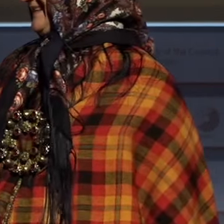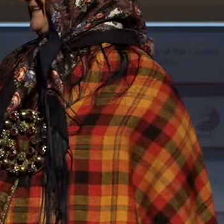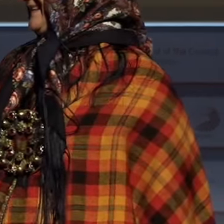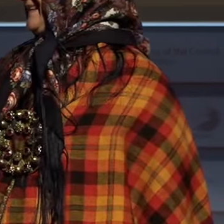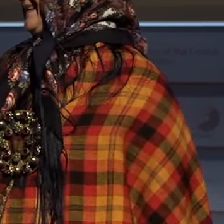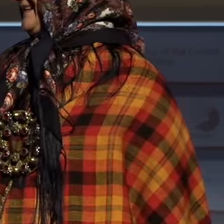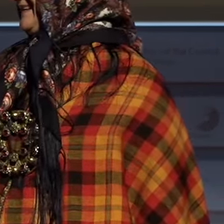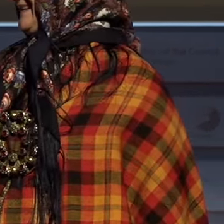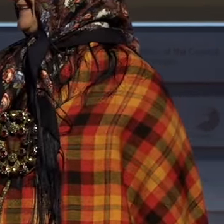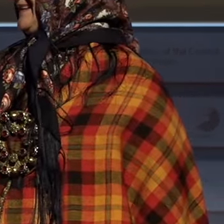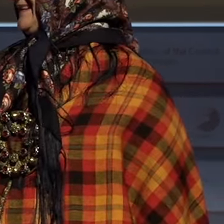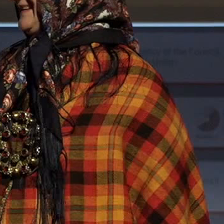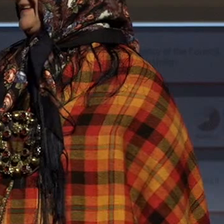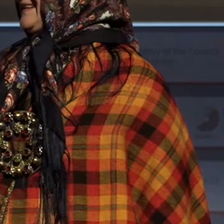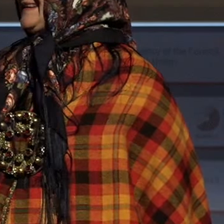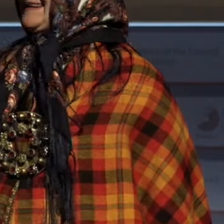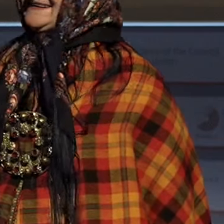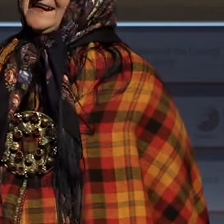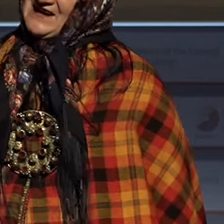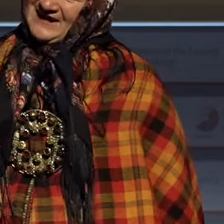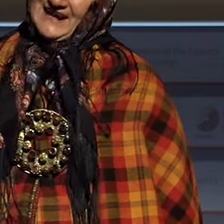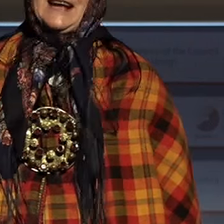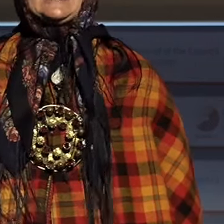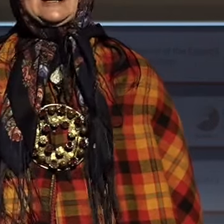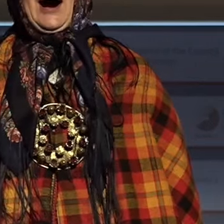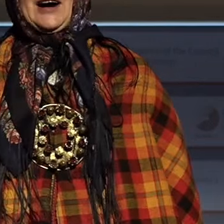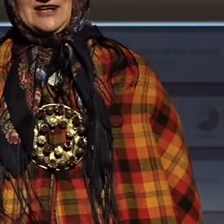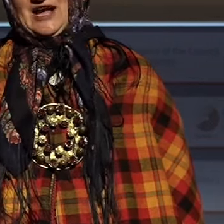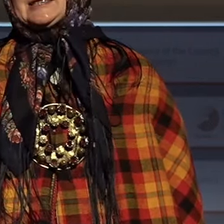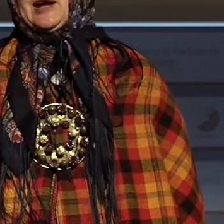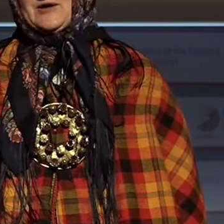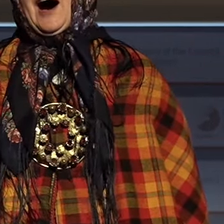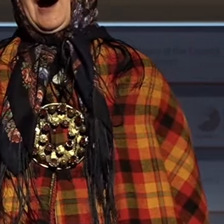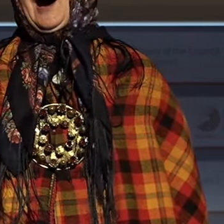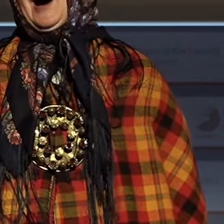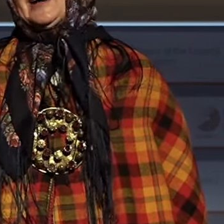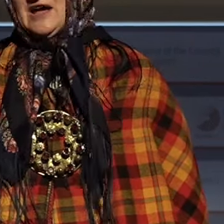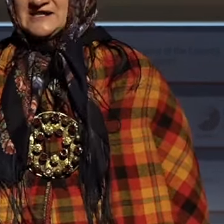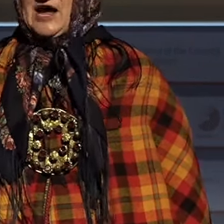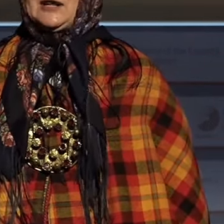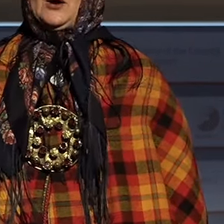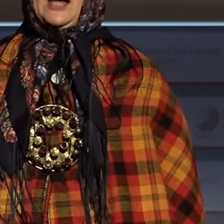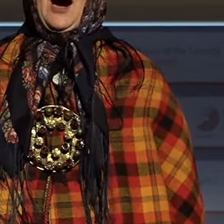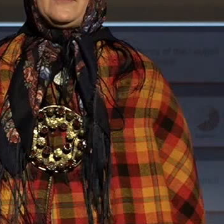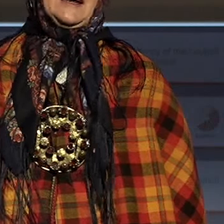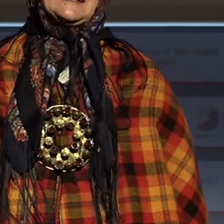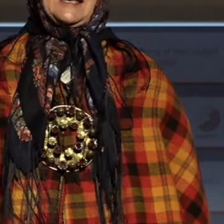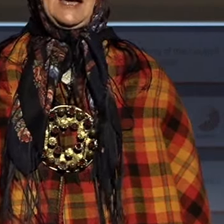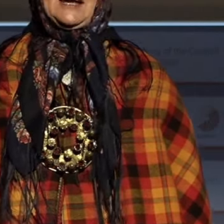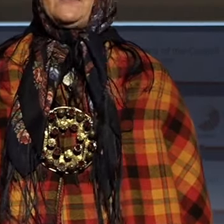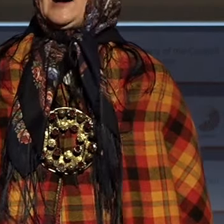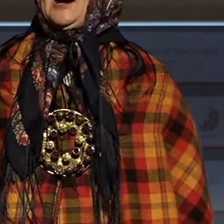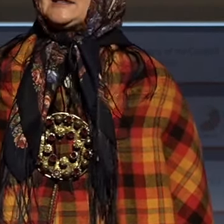kātri tas tev gāja, sen jau tā vajadzēja Reci kātri tas tev gāja, sen jau tā